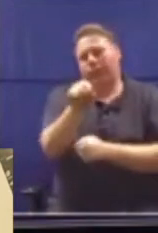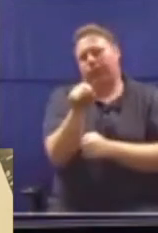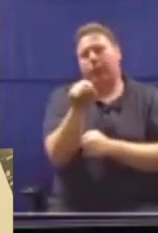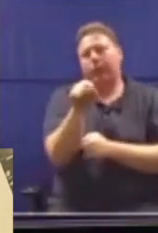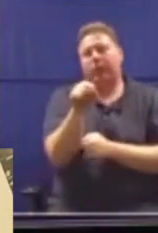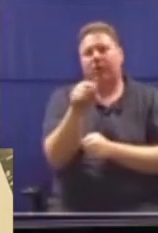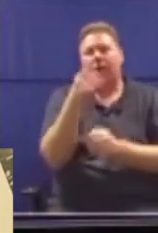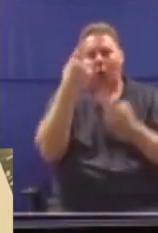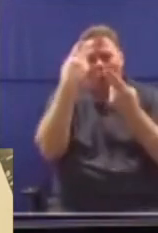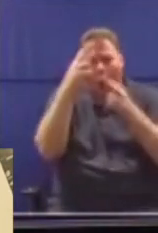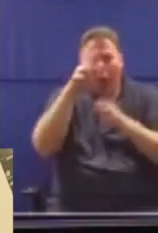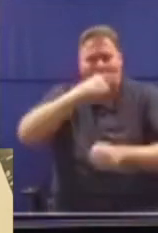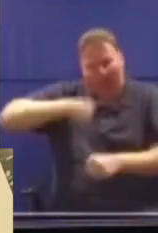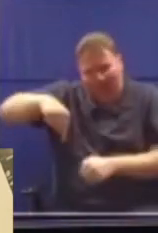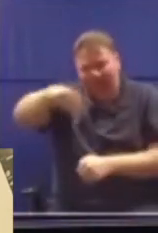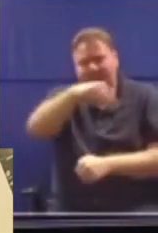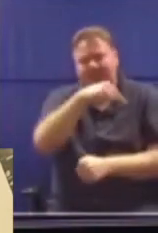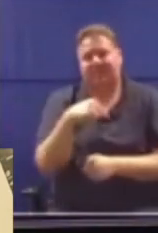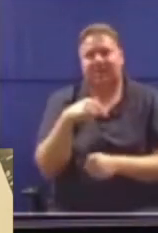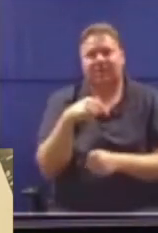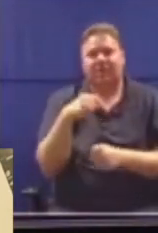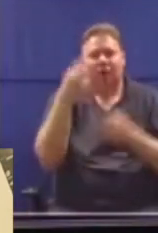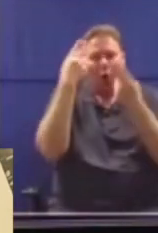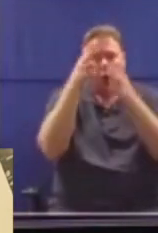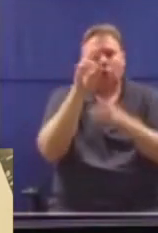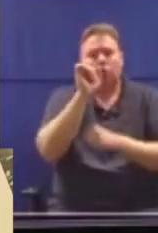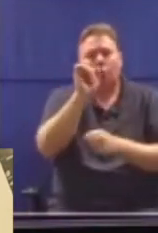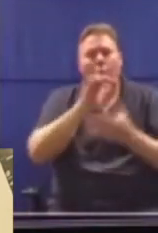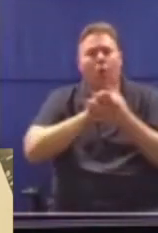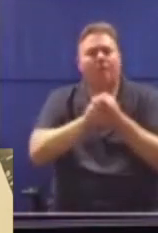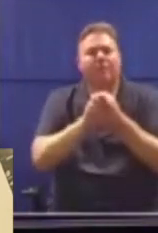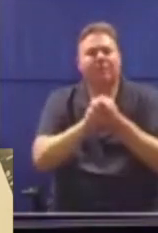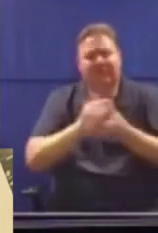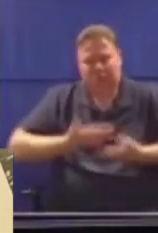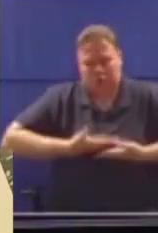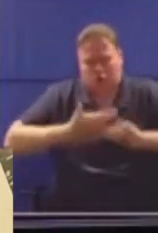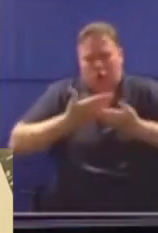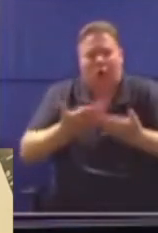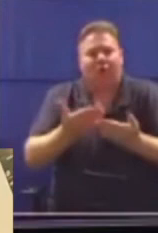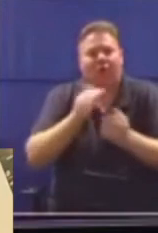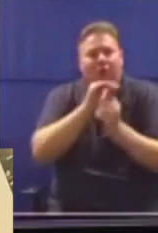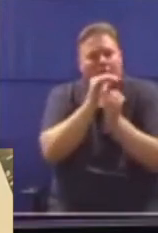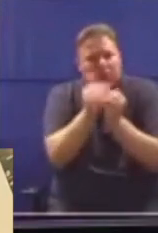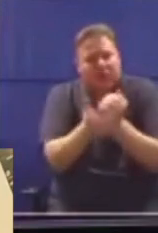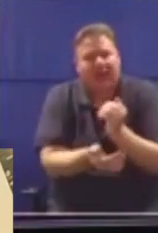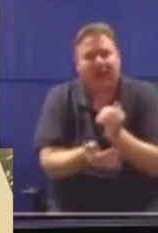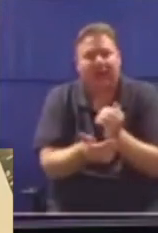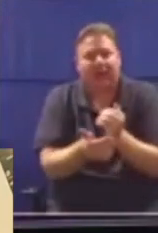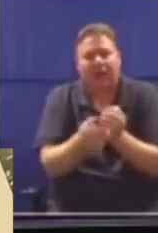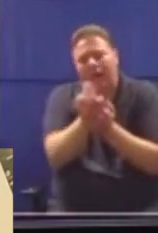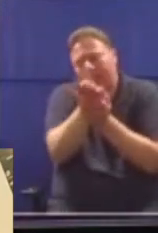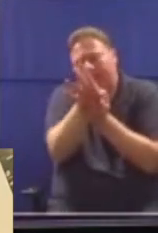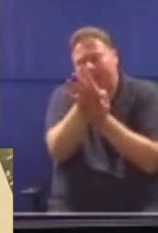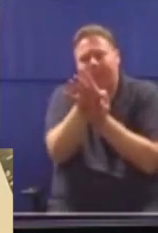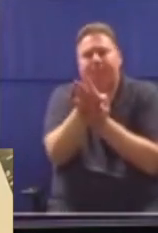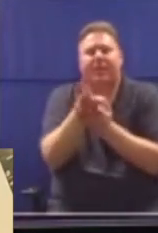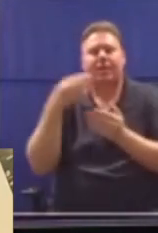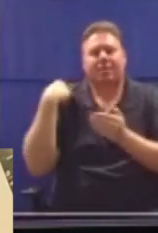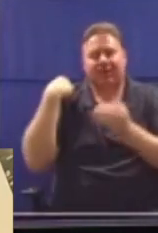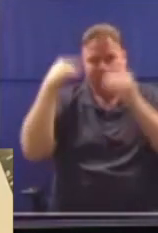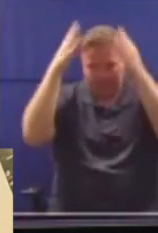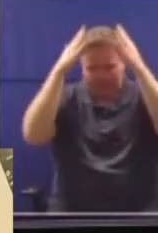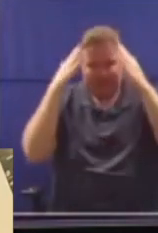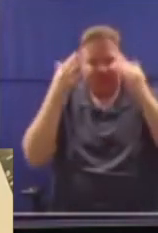honor us honor your commitment to serve and to protect get rid of minister becky tale